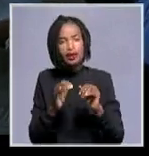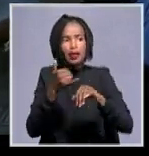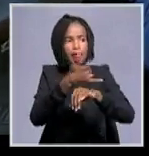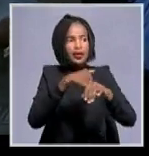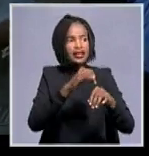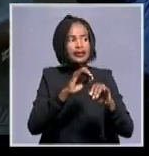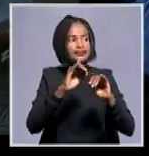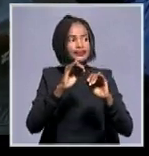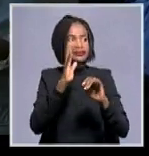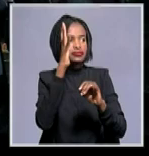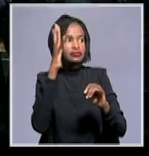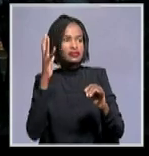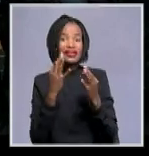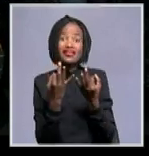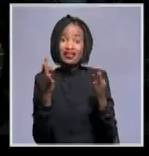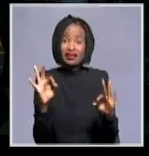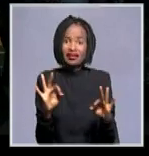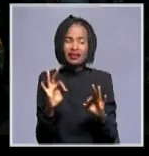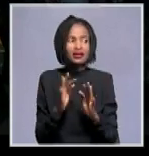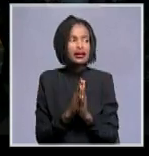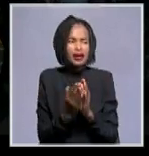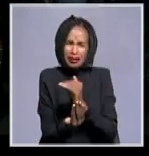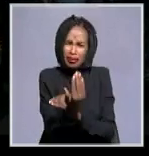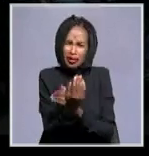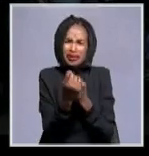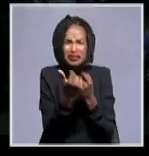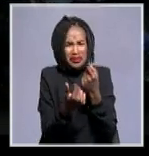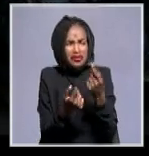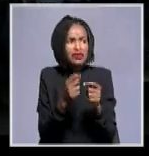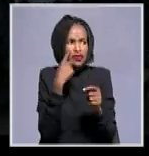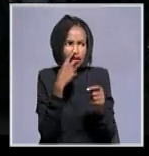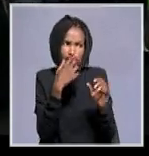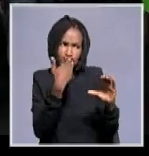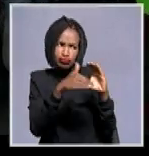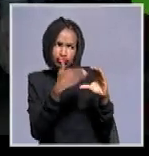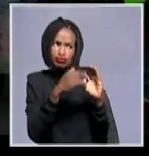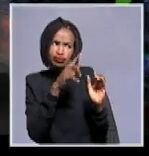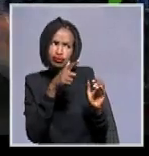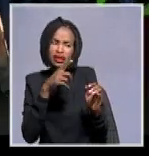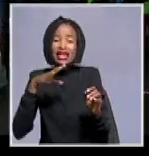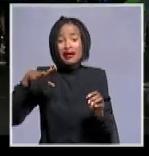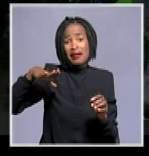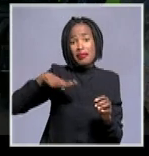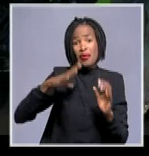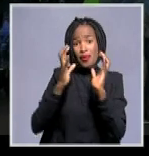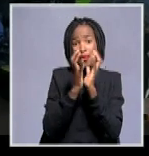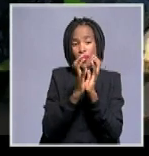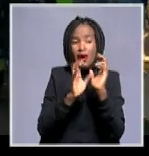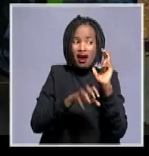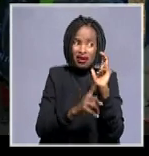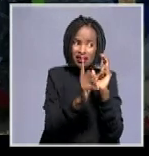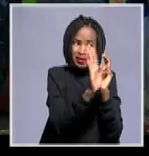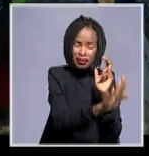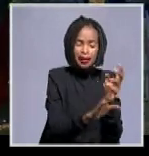Swoop uh but eventually the more and more people started coming up you know if you look at the visuals we also see that the CEO was there one of the councilors was there also